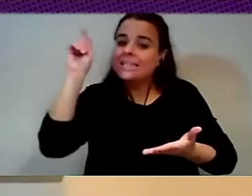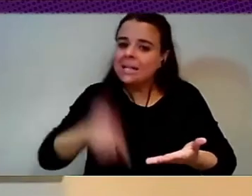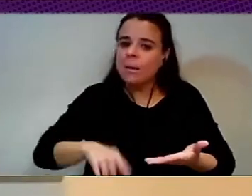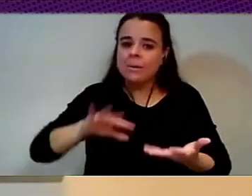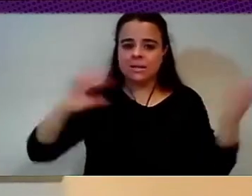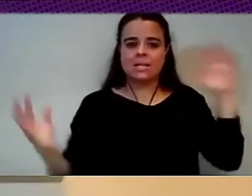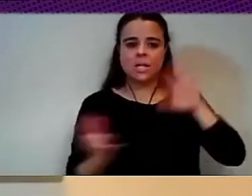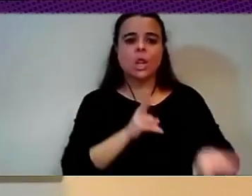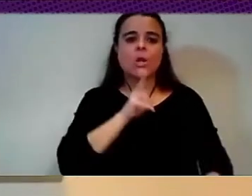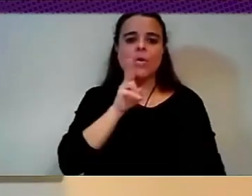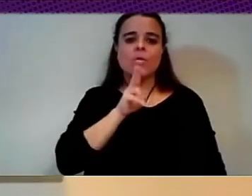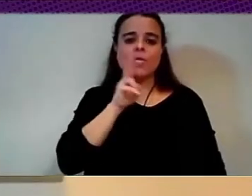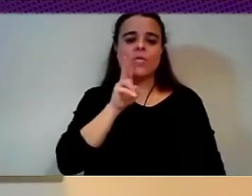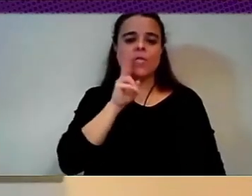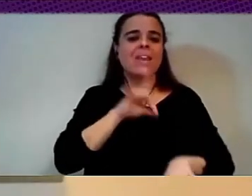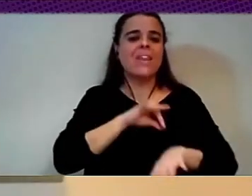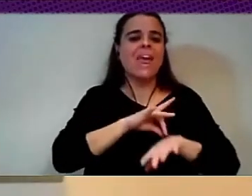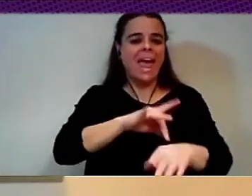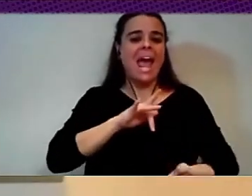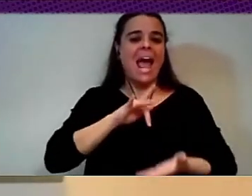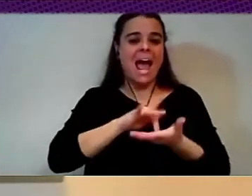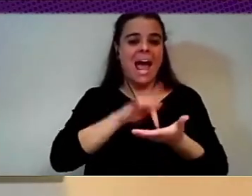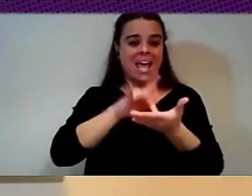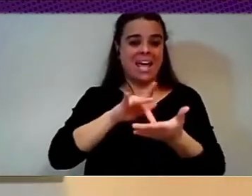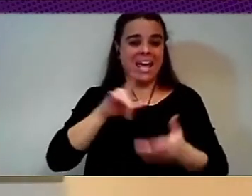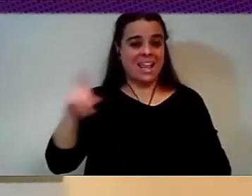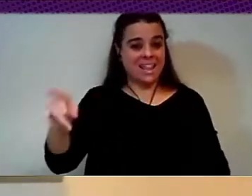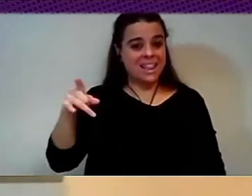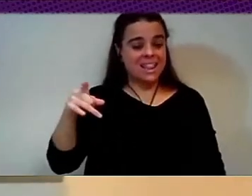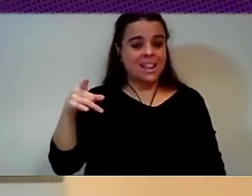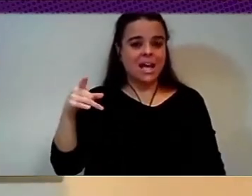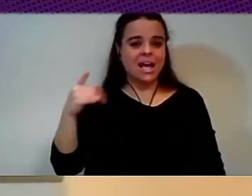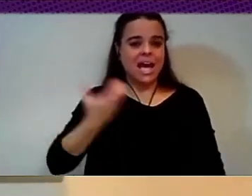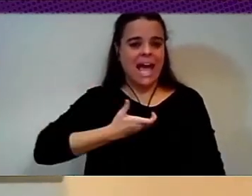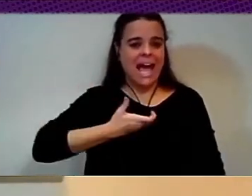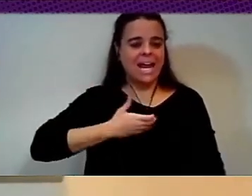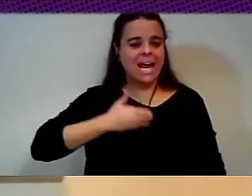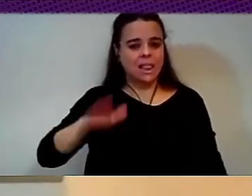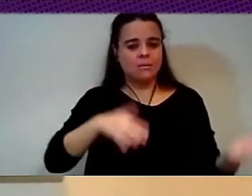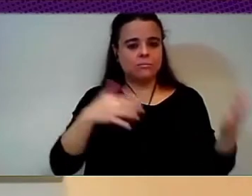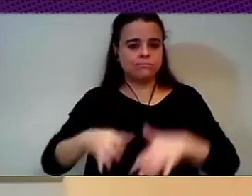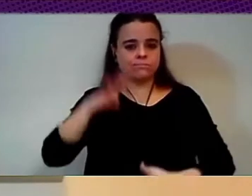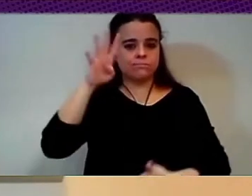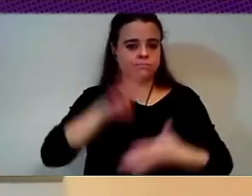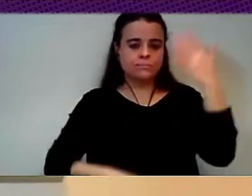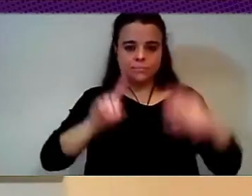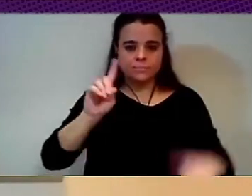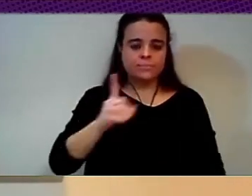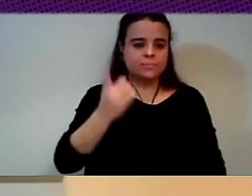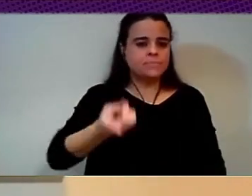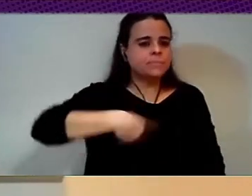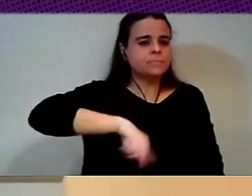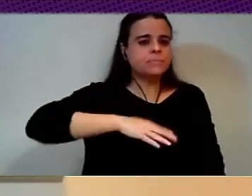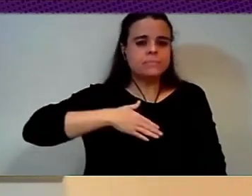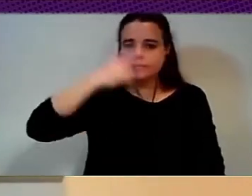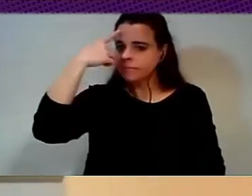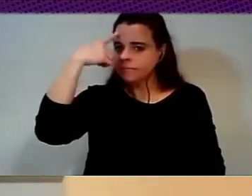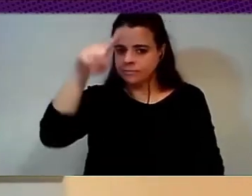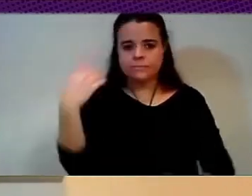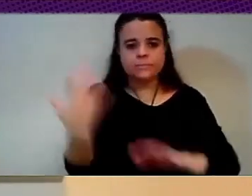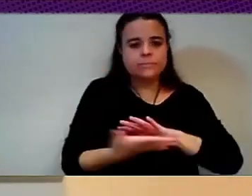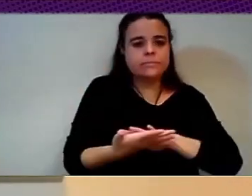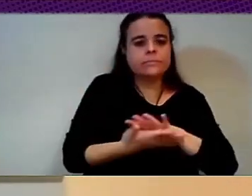implementing in Barcelona. First of all, it's because we know that this is not about technology. This is about